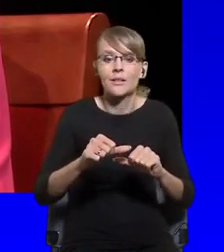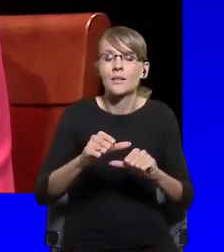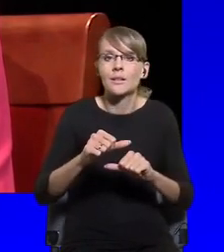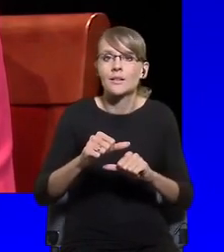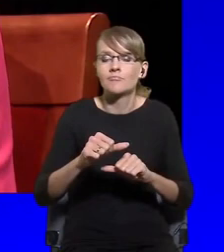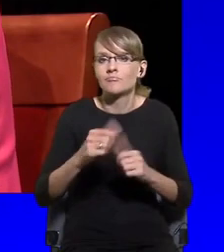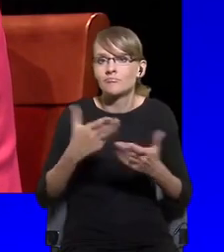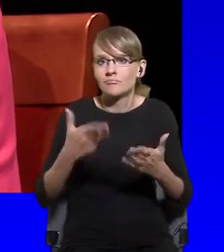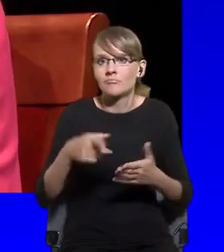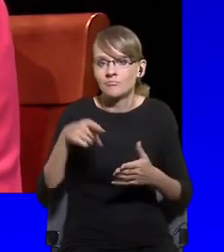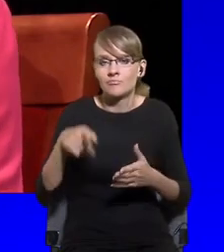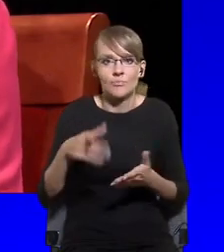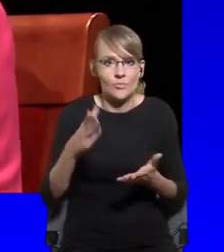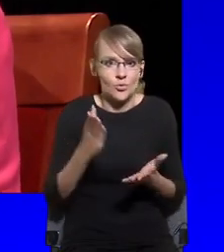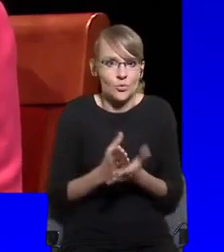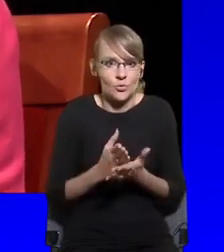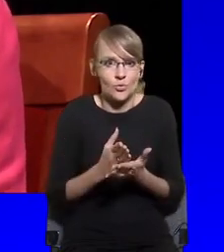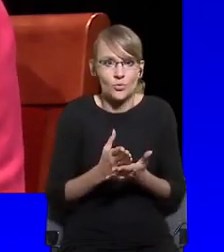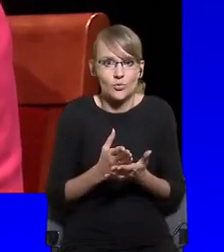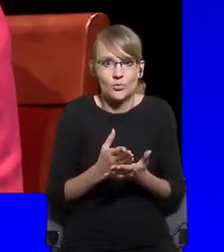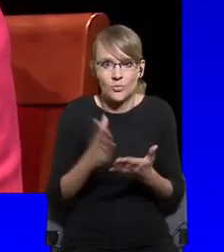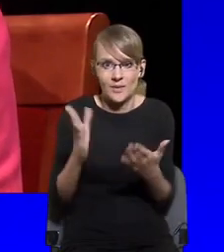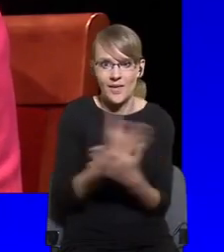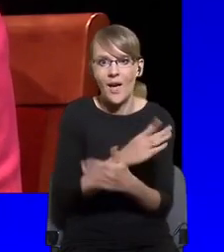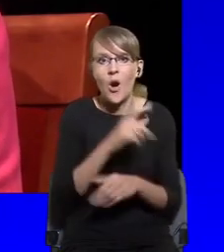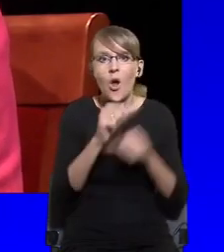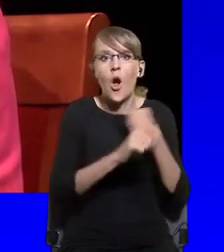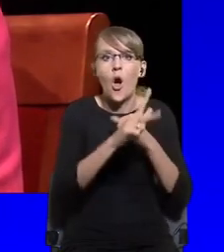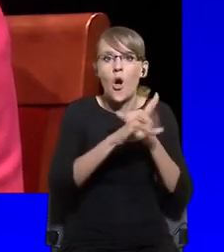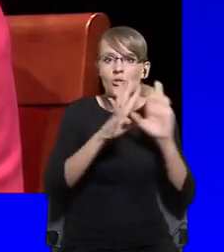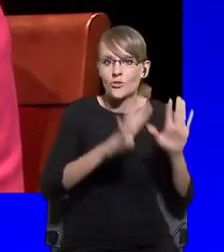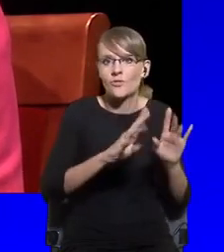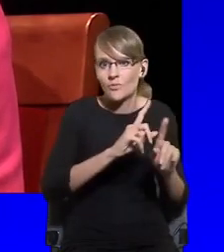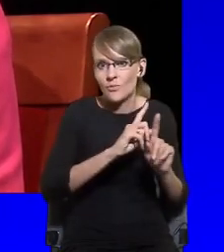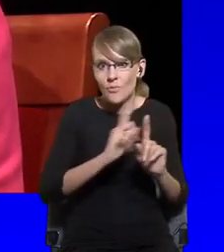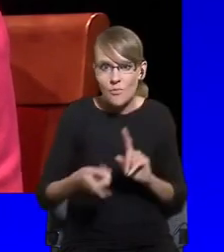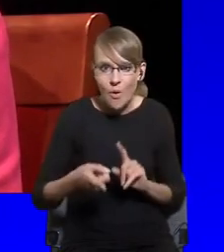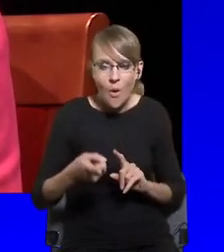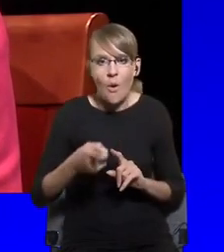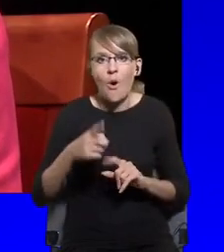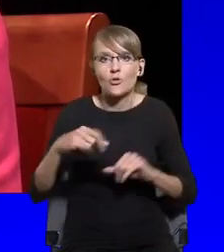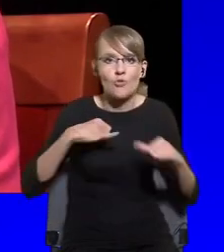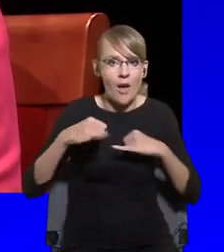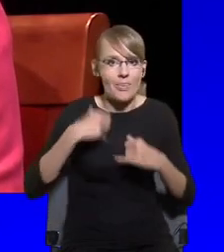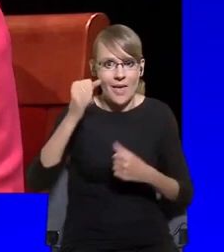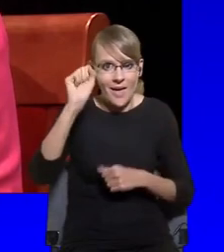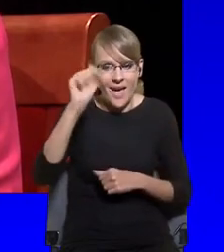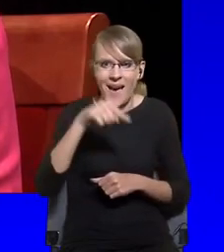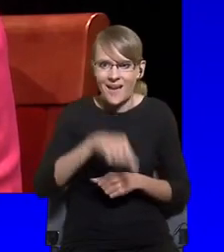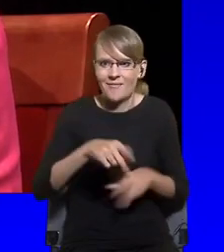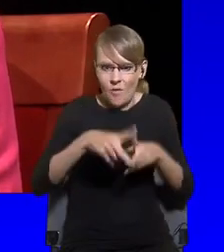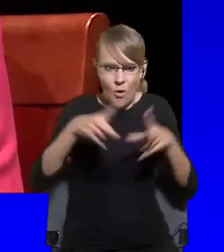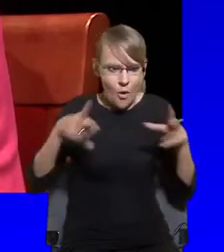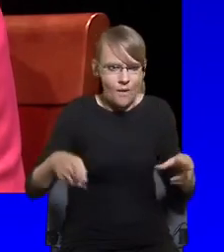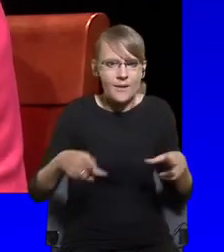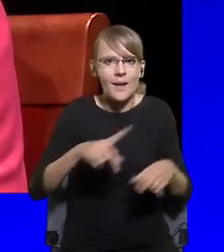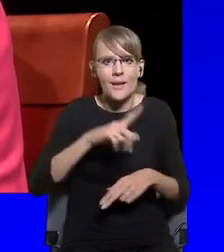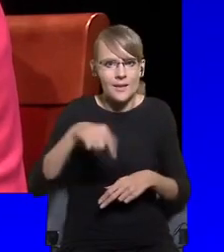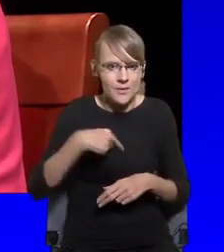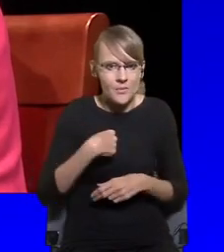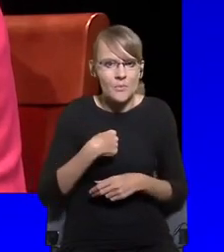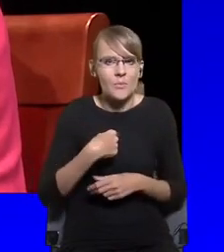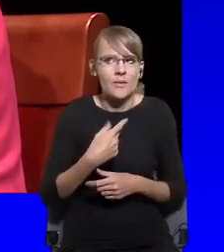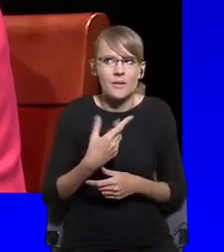after 1989, have we ever actually defined what we mean by democracy in our society? Because